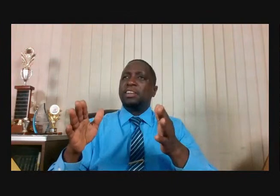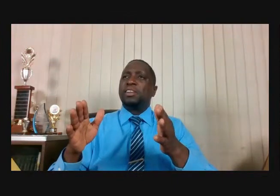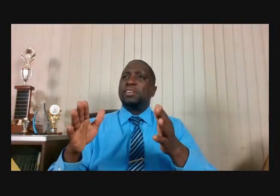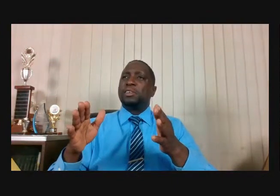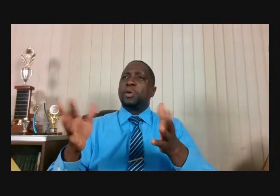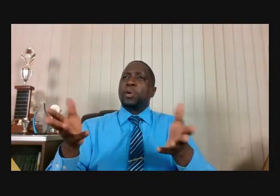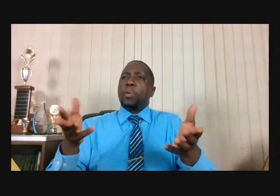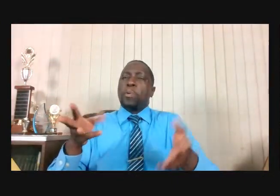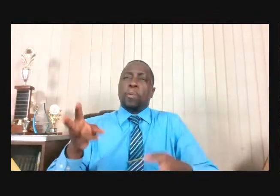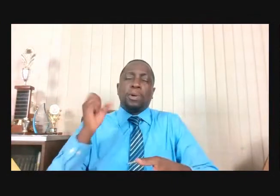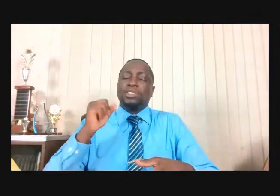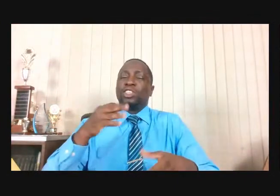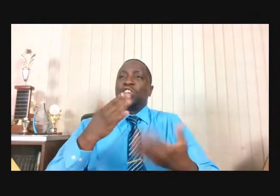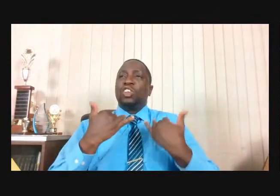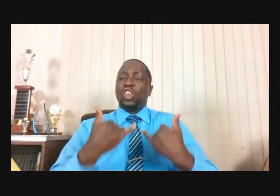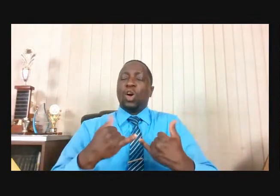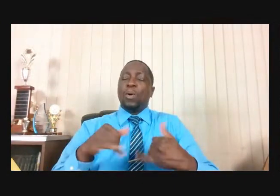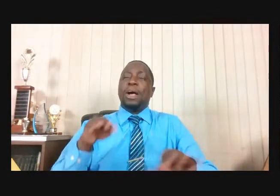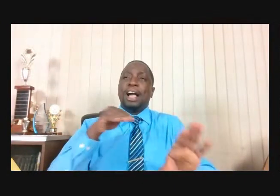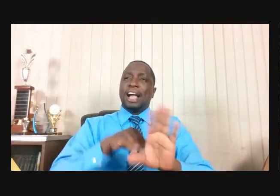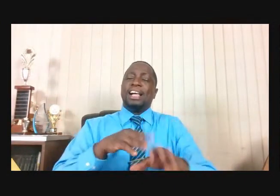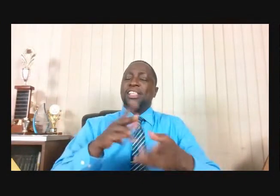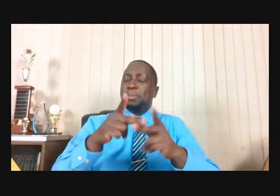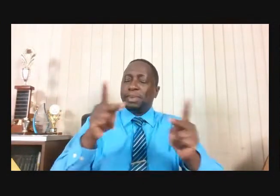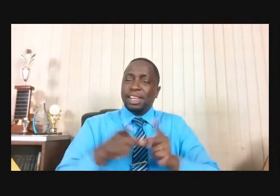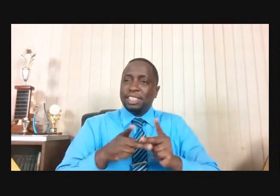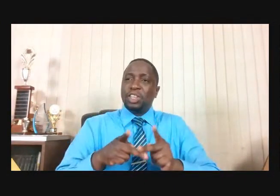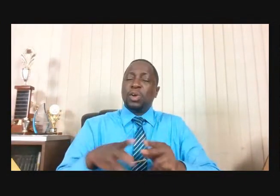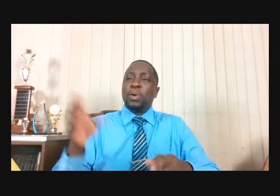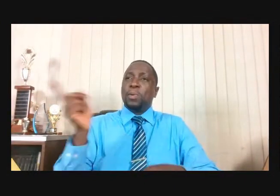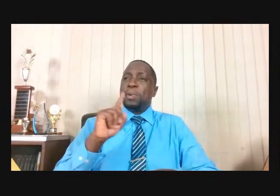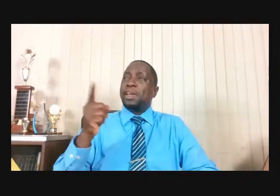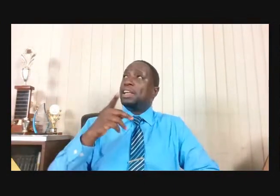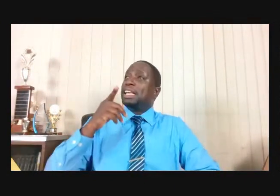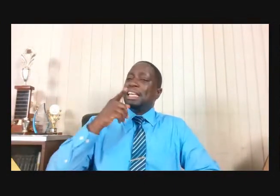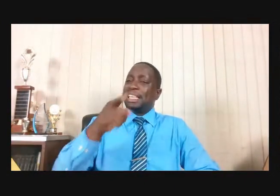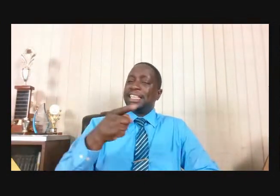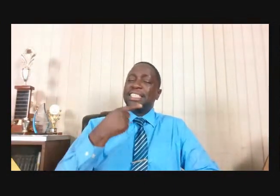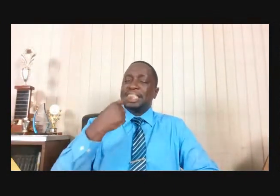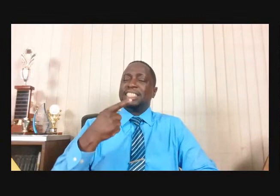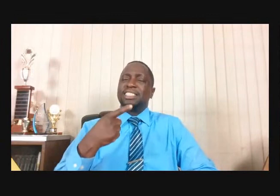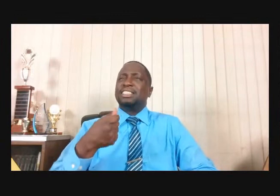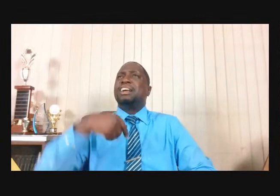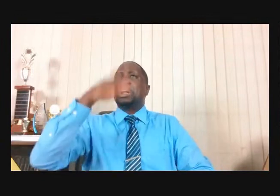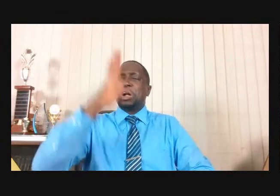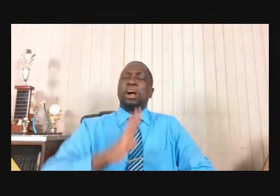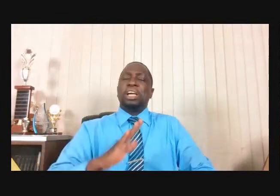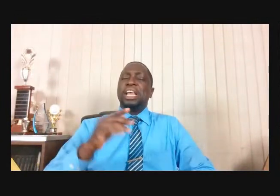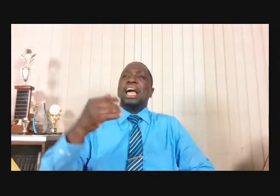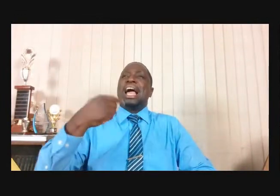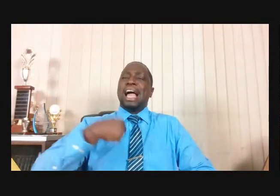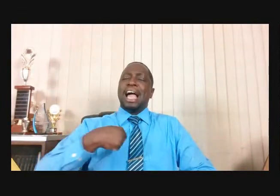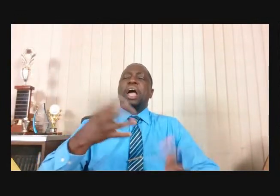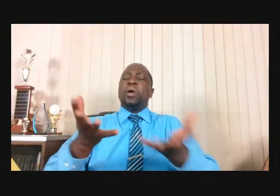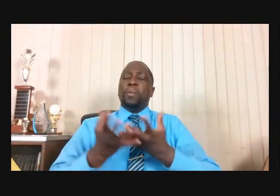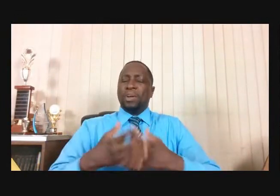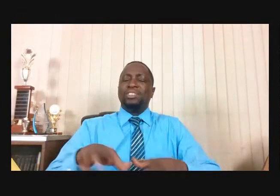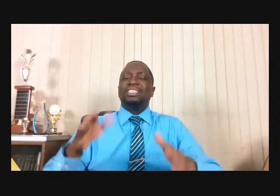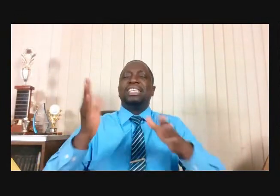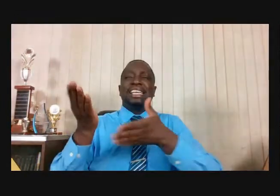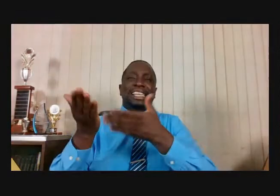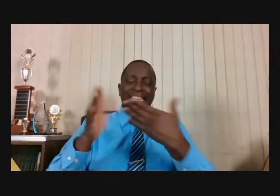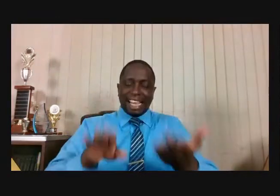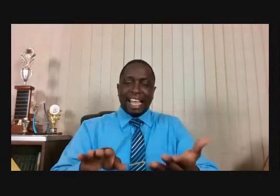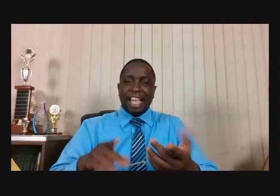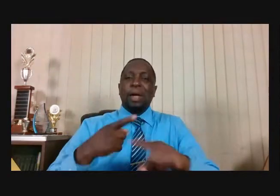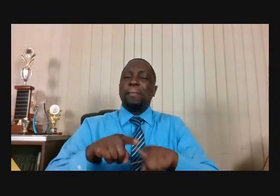he said, let me die, God. I want to die. And God says, no, I'm going to